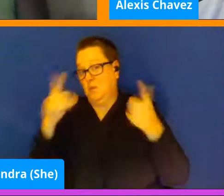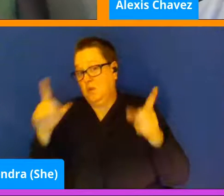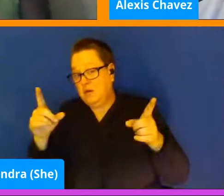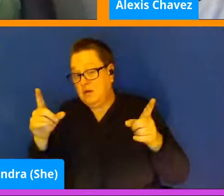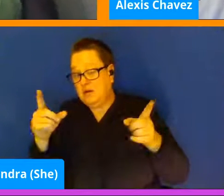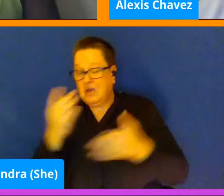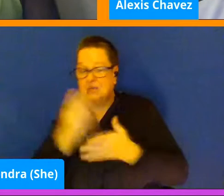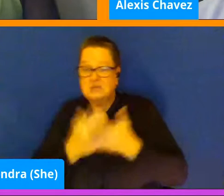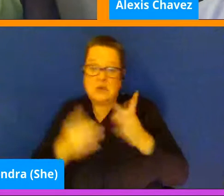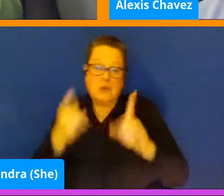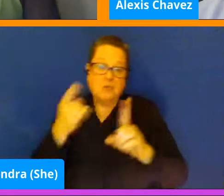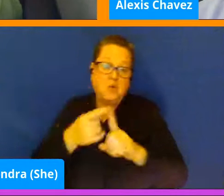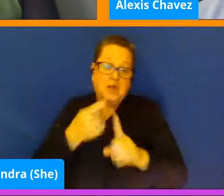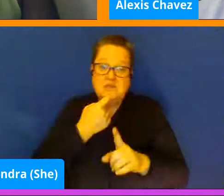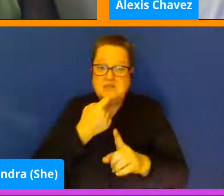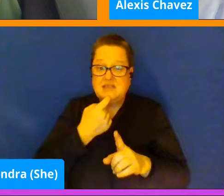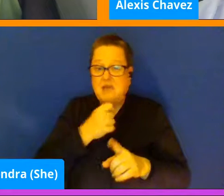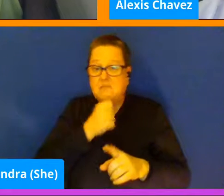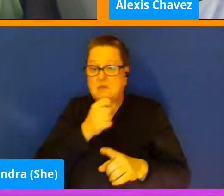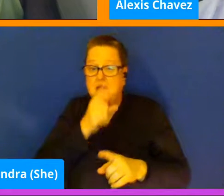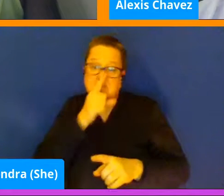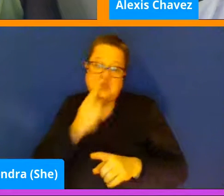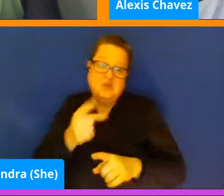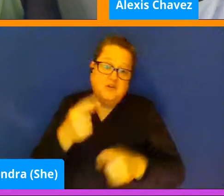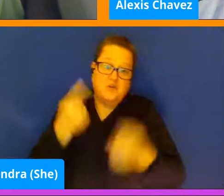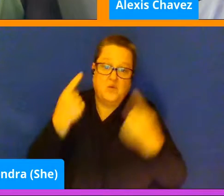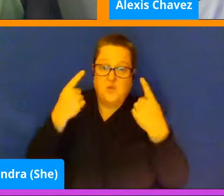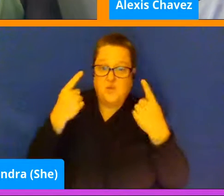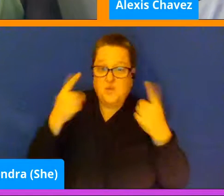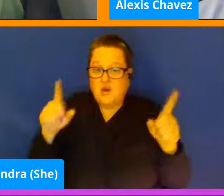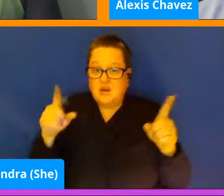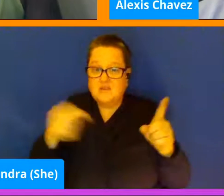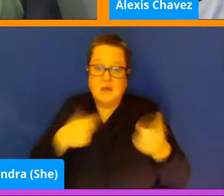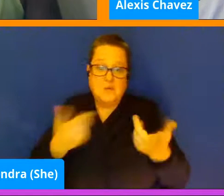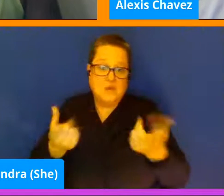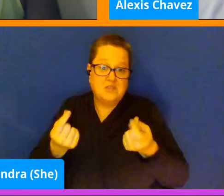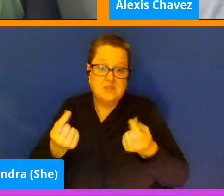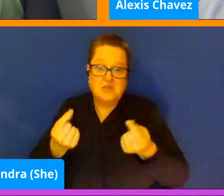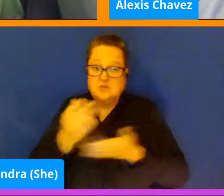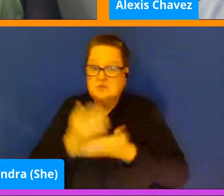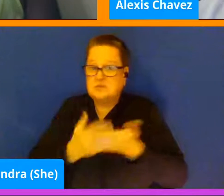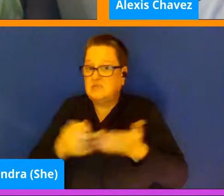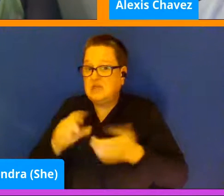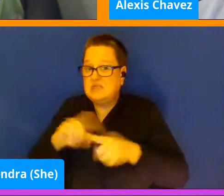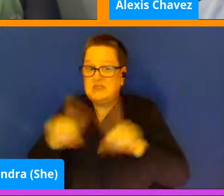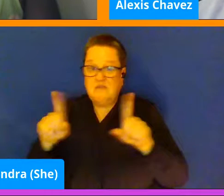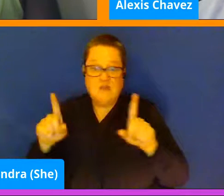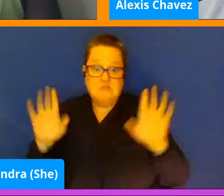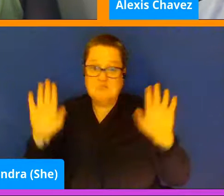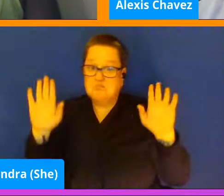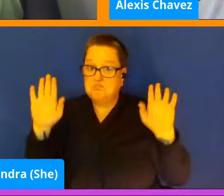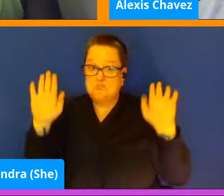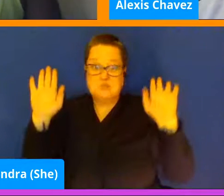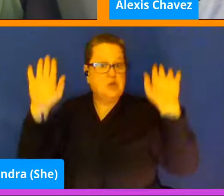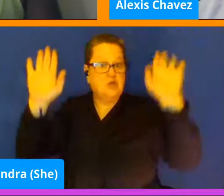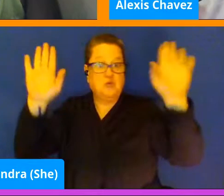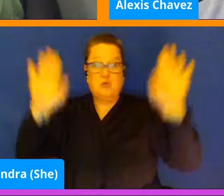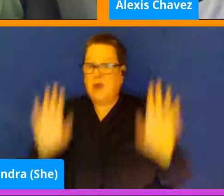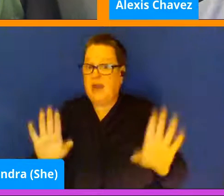say, I'm still not sure if it works, but I just feel like doing something else today. That's great. There's really no right or wrong answer.